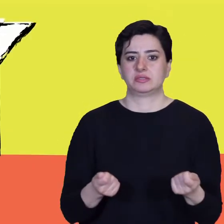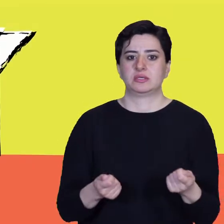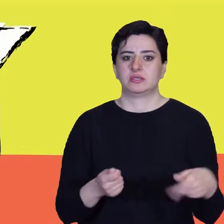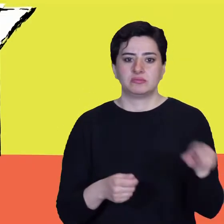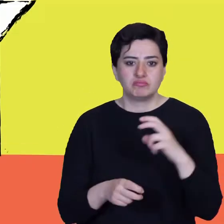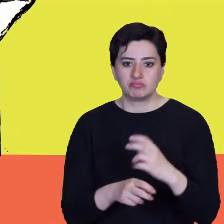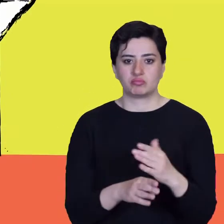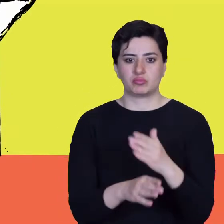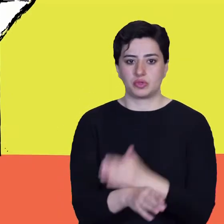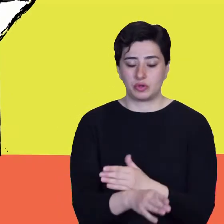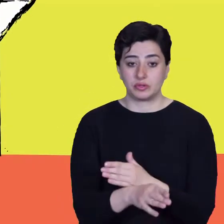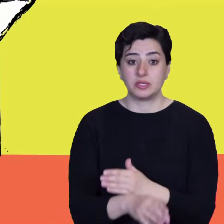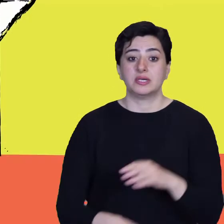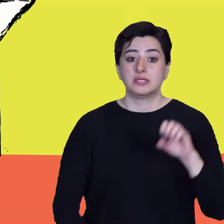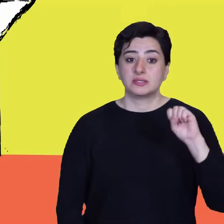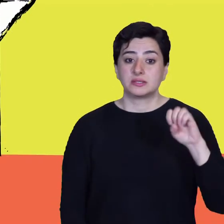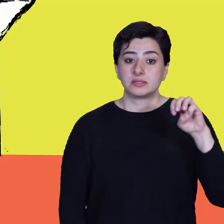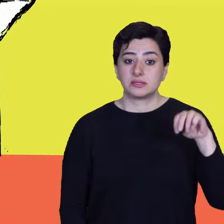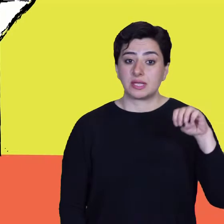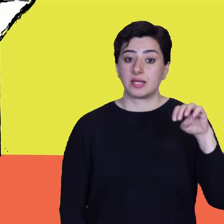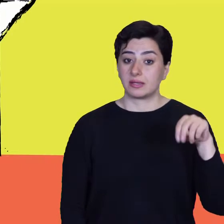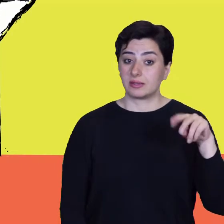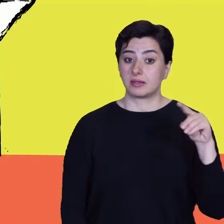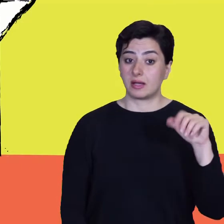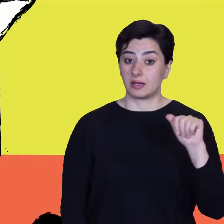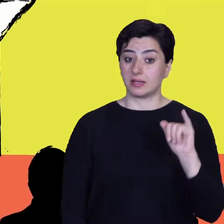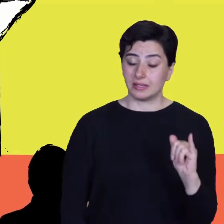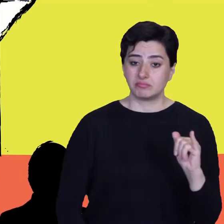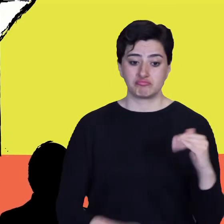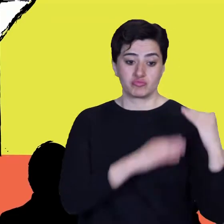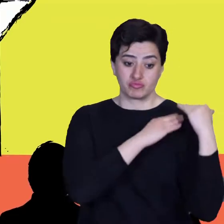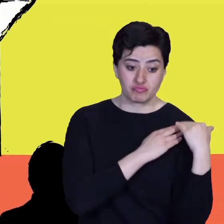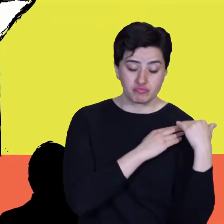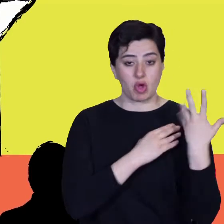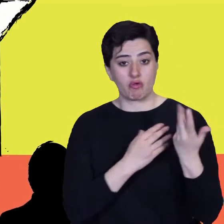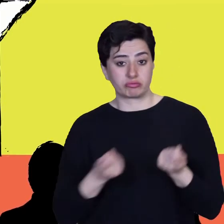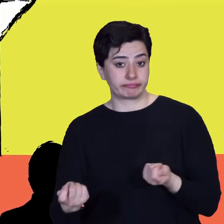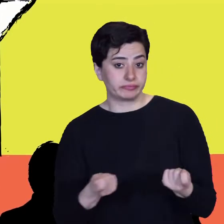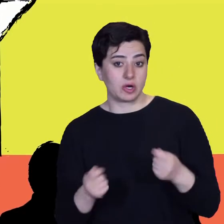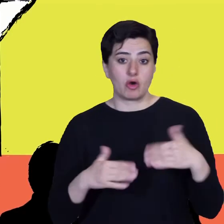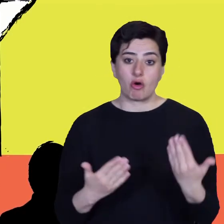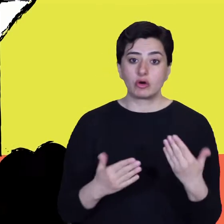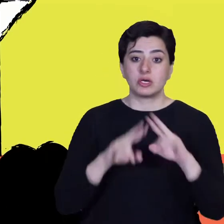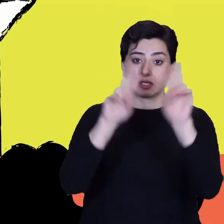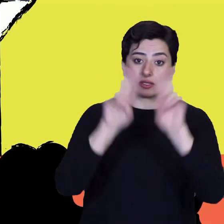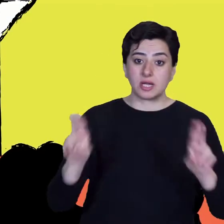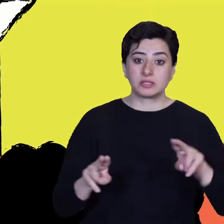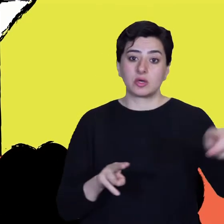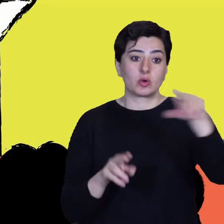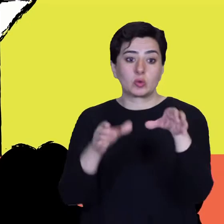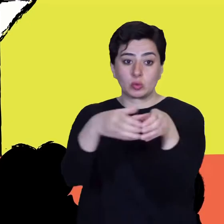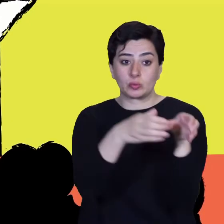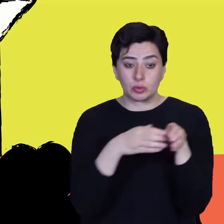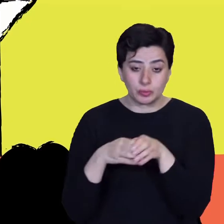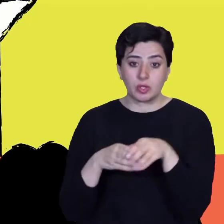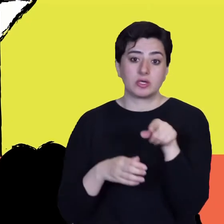The Sendai framework aims to make sure that local leaders, governments, chiefs and international agencies are better organized when it